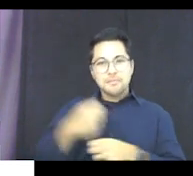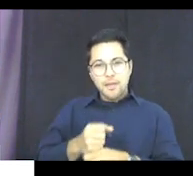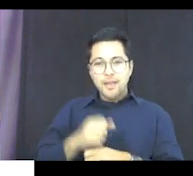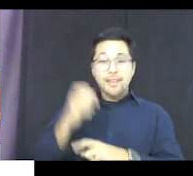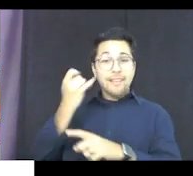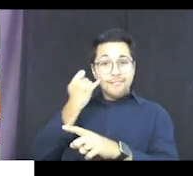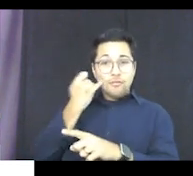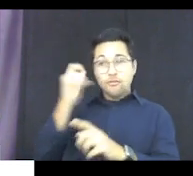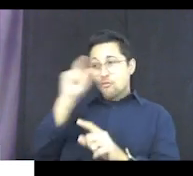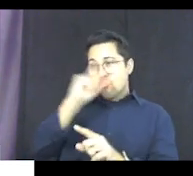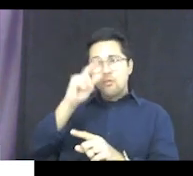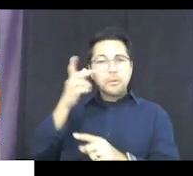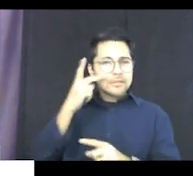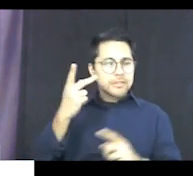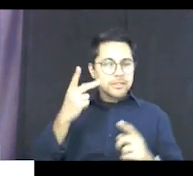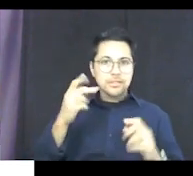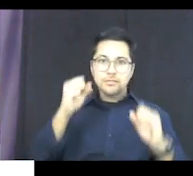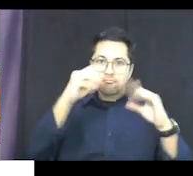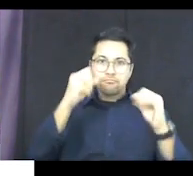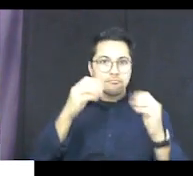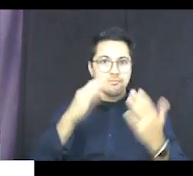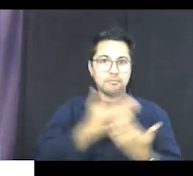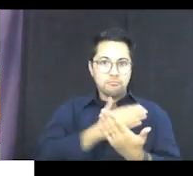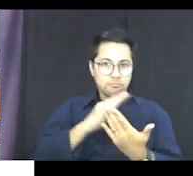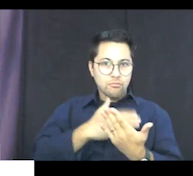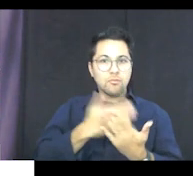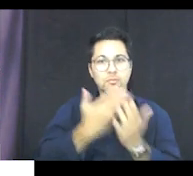see some really amazing instruments people have made before.